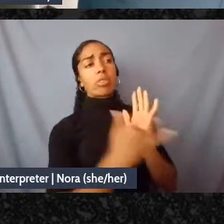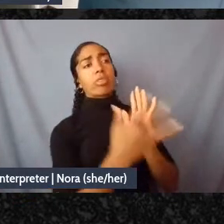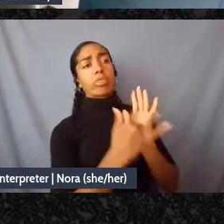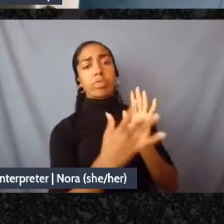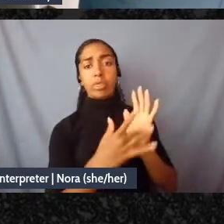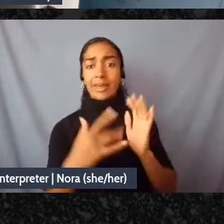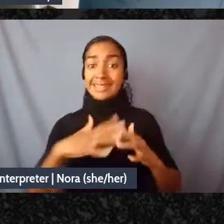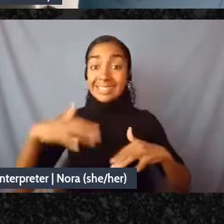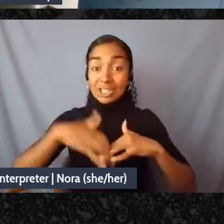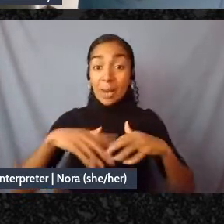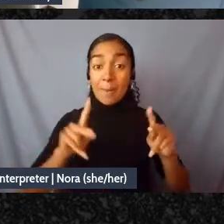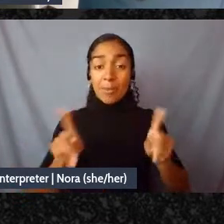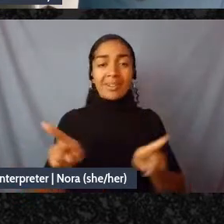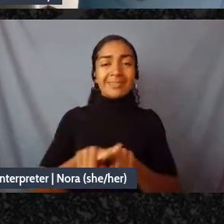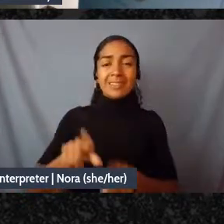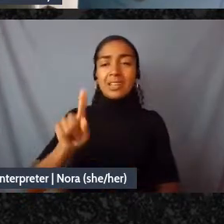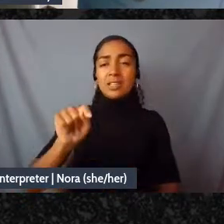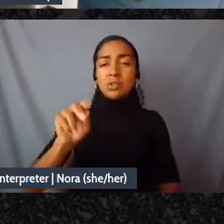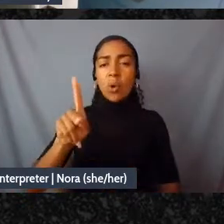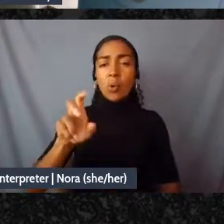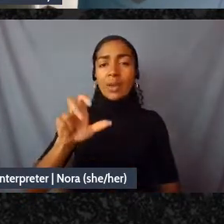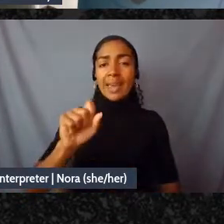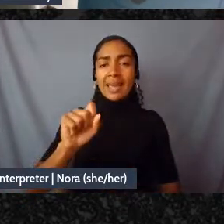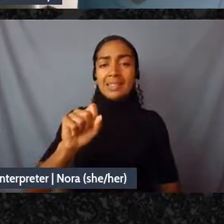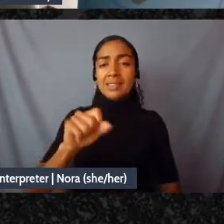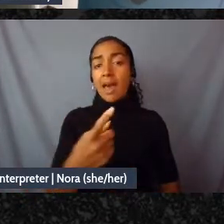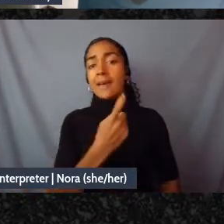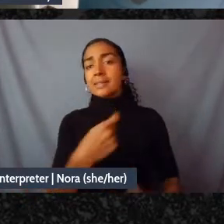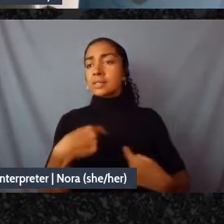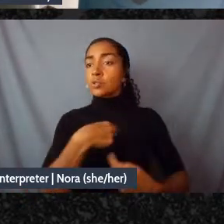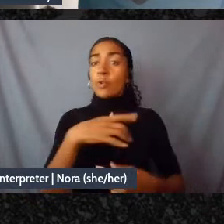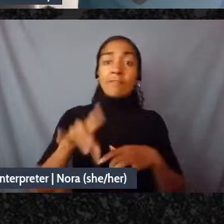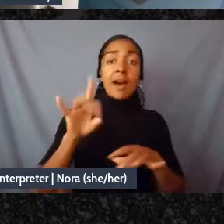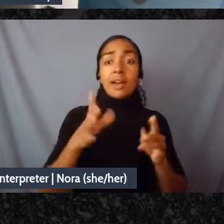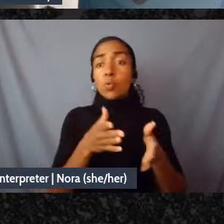find ways to mitigate and negotiate away